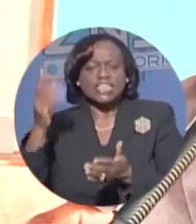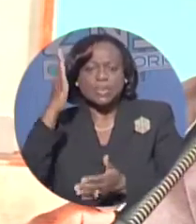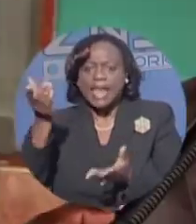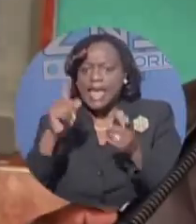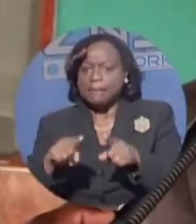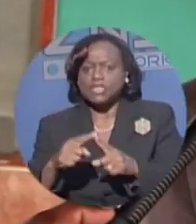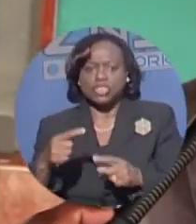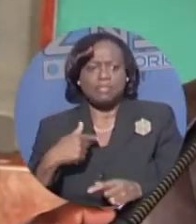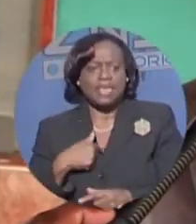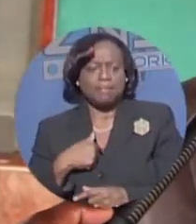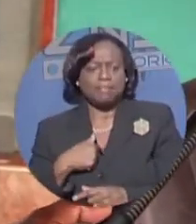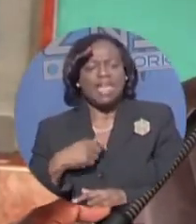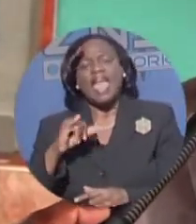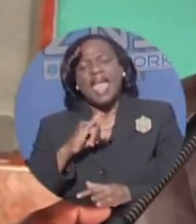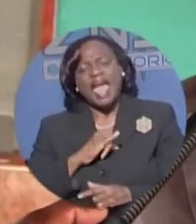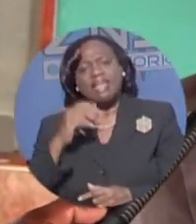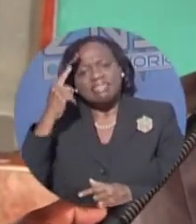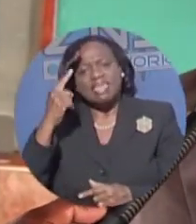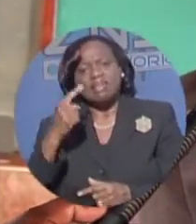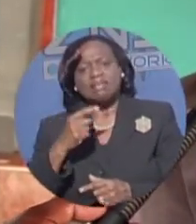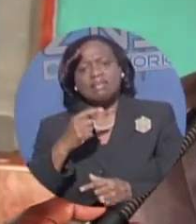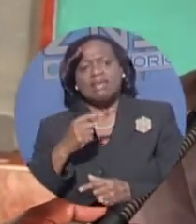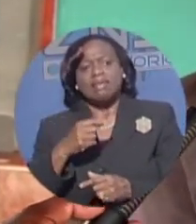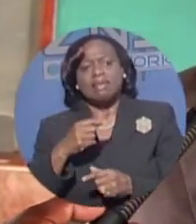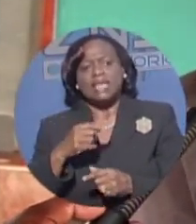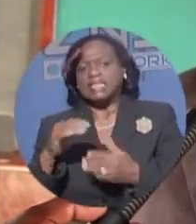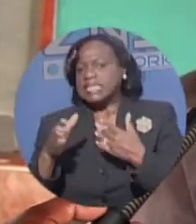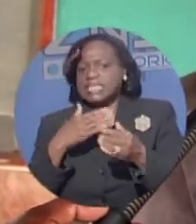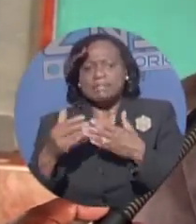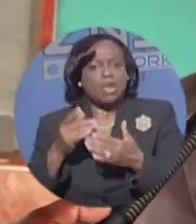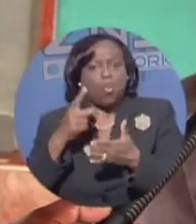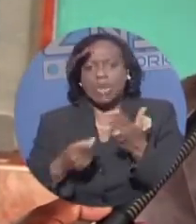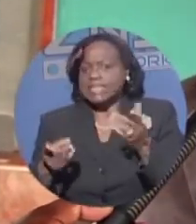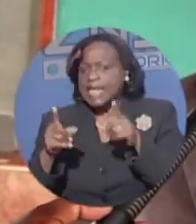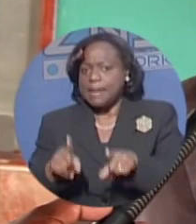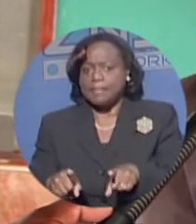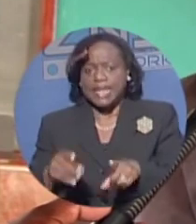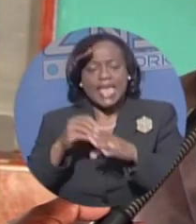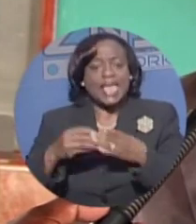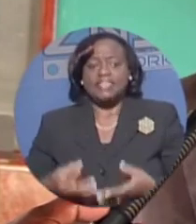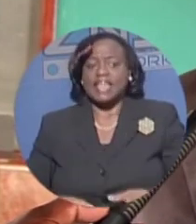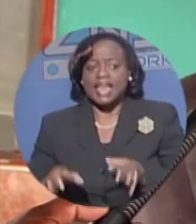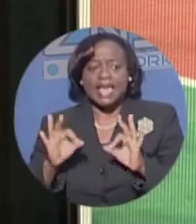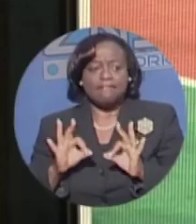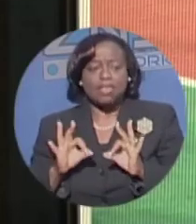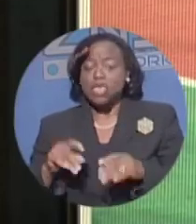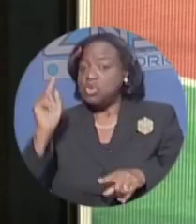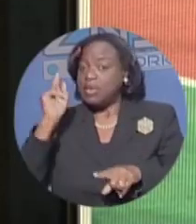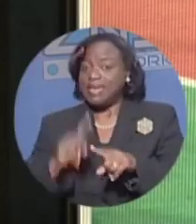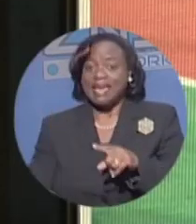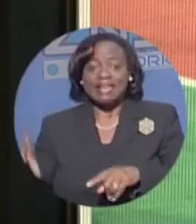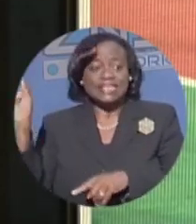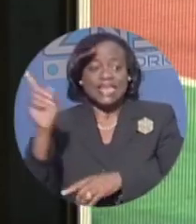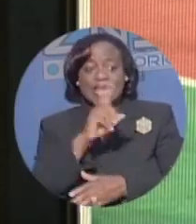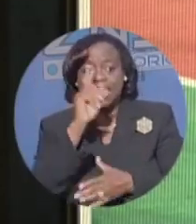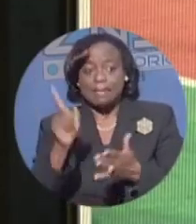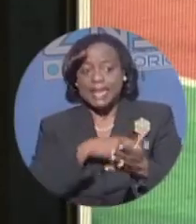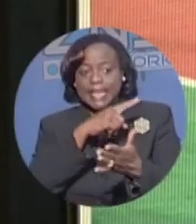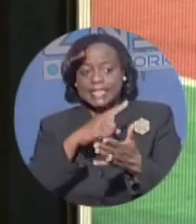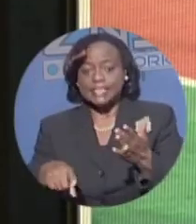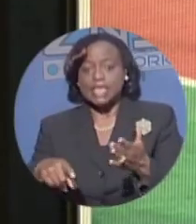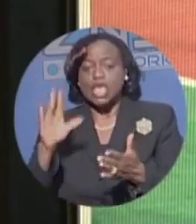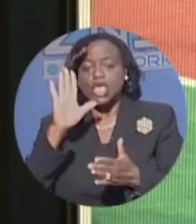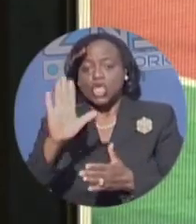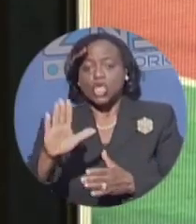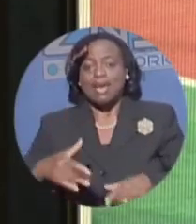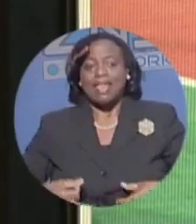thought because I always believe that anything is possible. No matter what is happening in this life, you can never eliminate yourself from it. Anything is